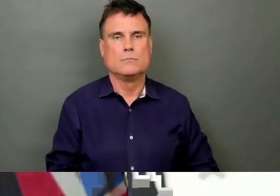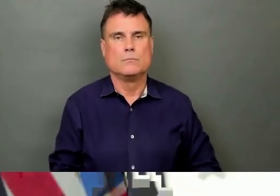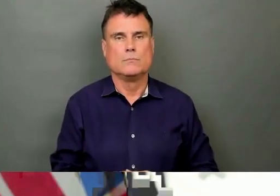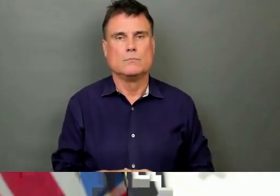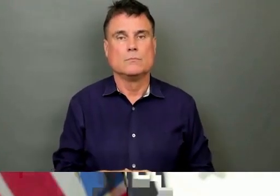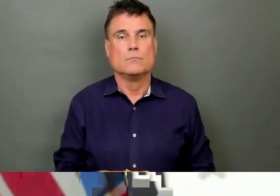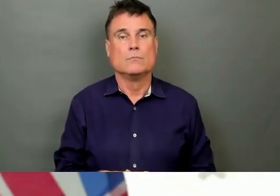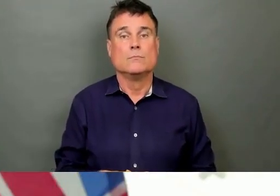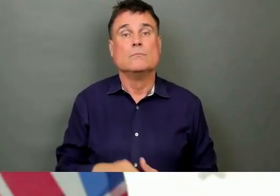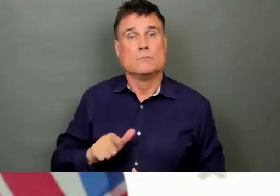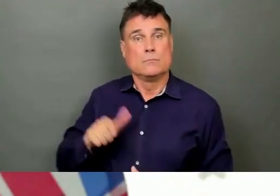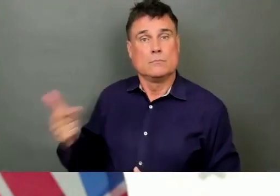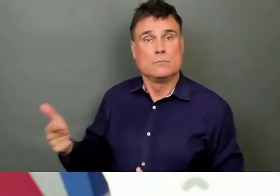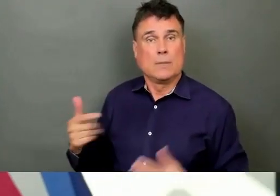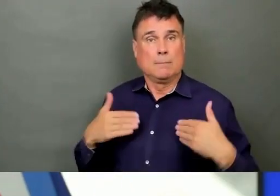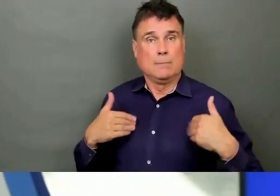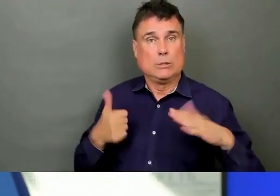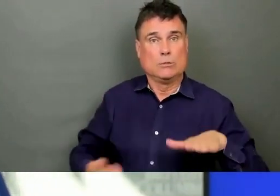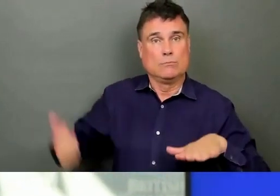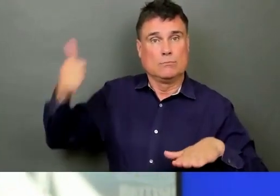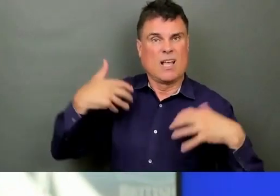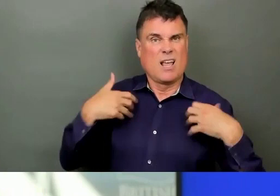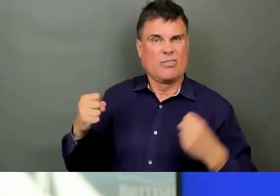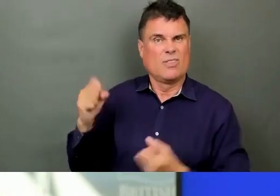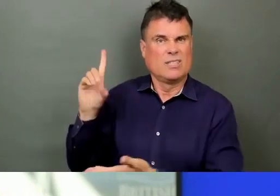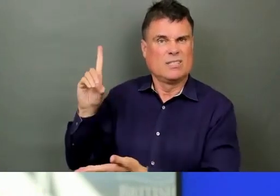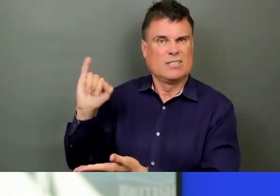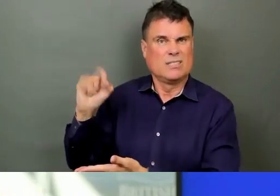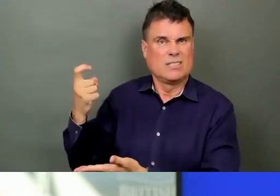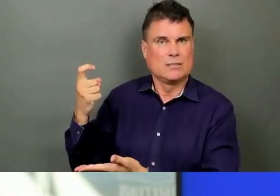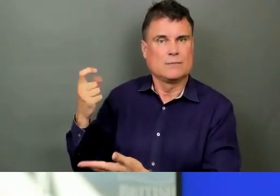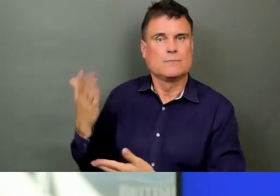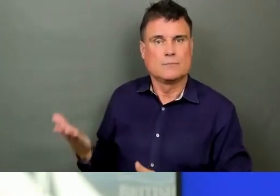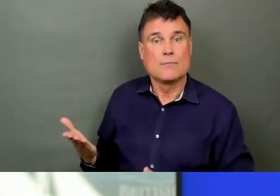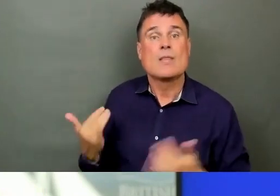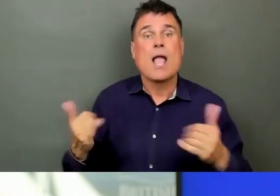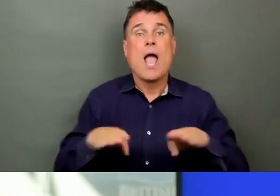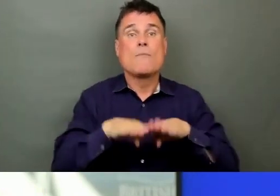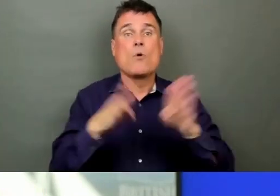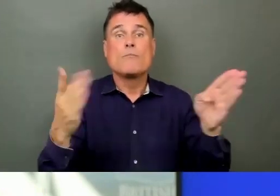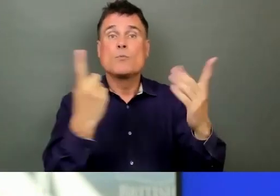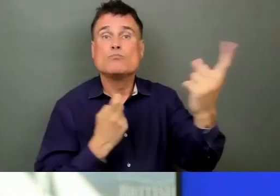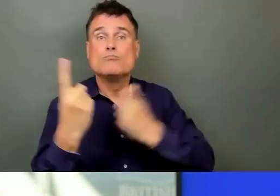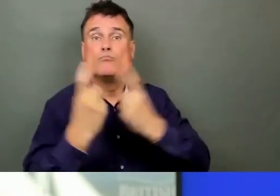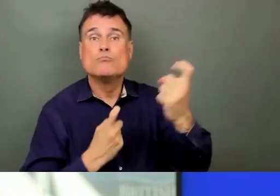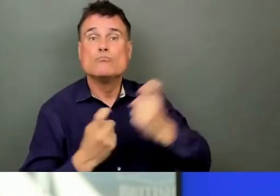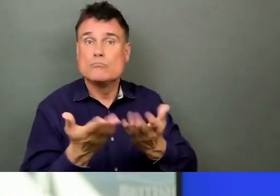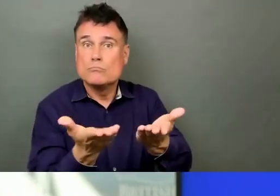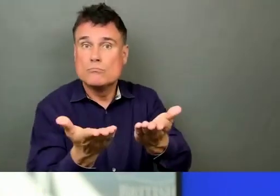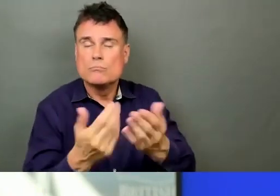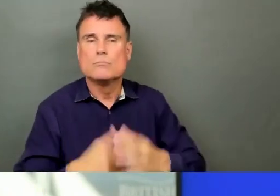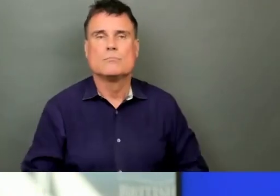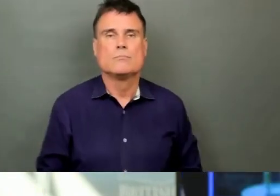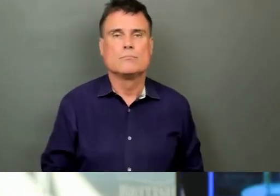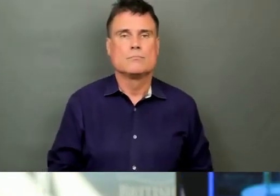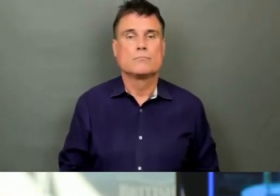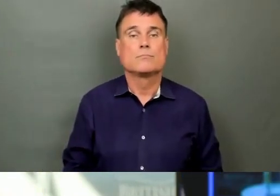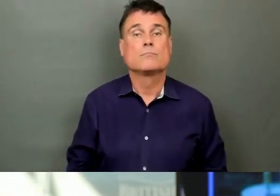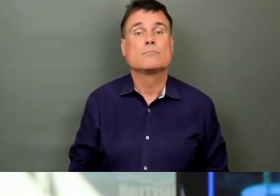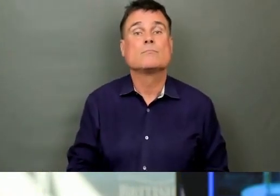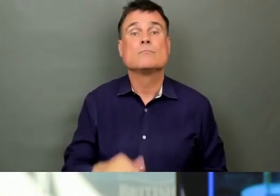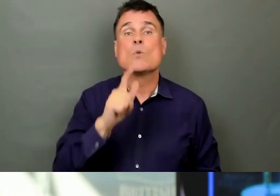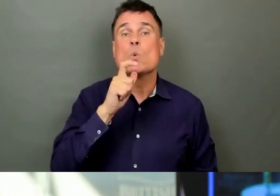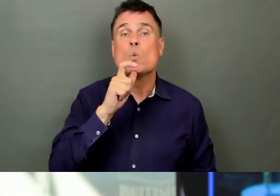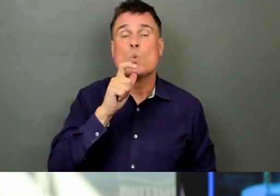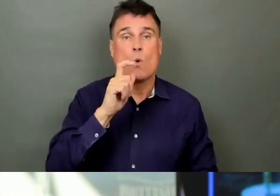Thank you. And I think we're now taking questions. As a reminder, to media on the phone, please press star one to enter the queue. You will be limited to